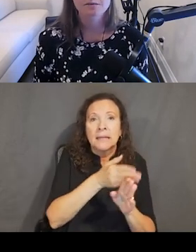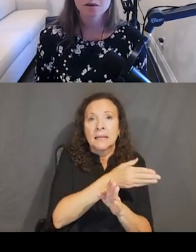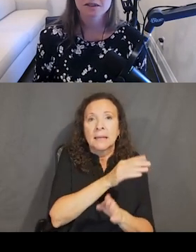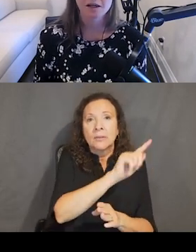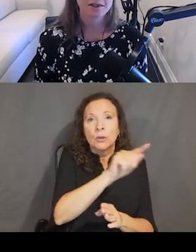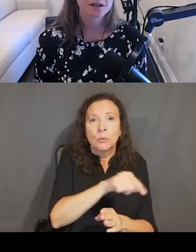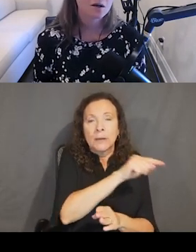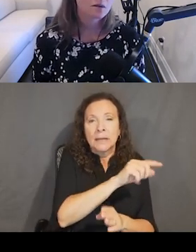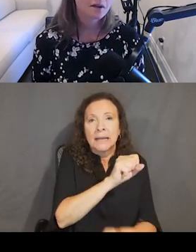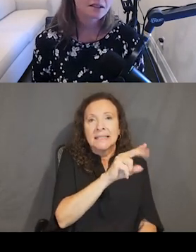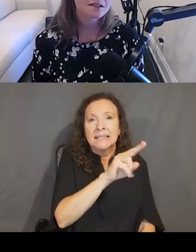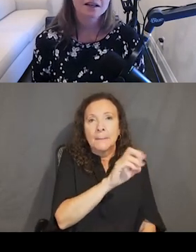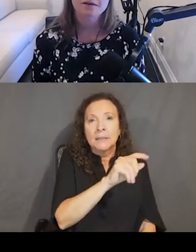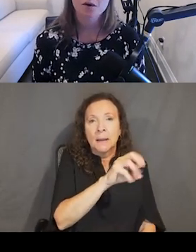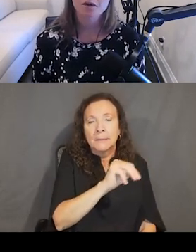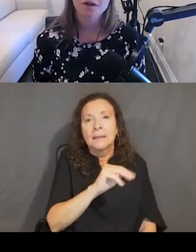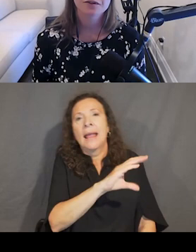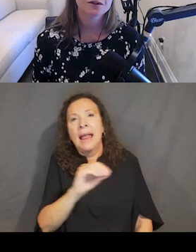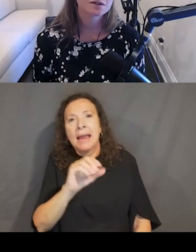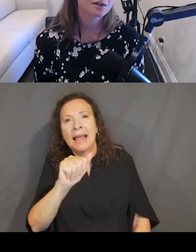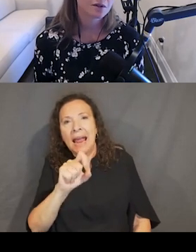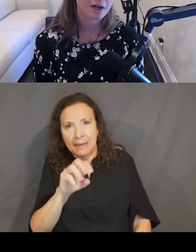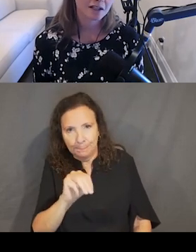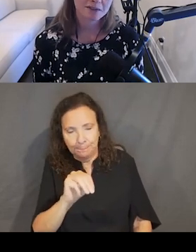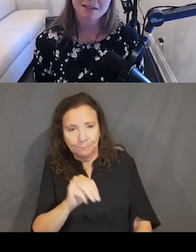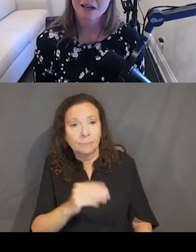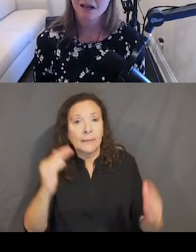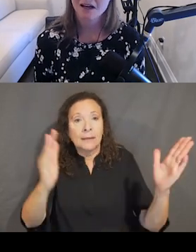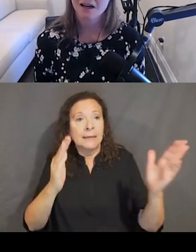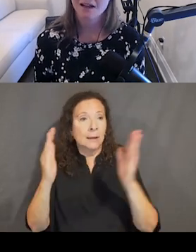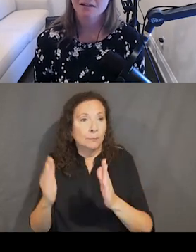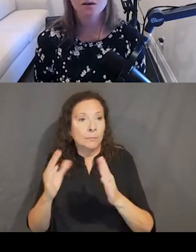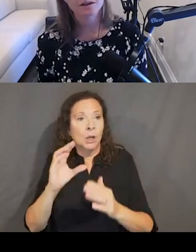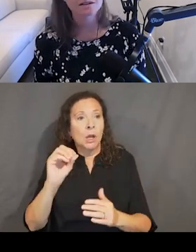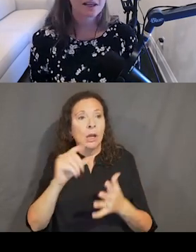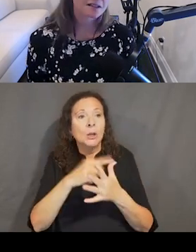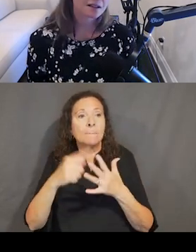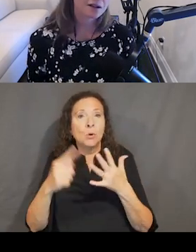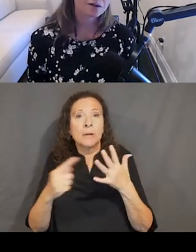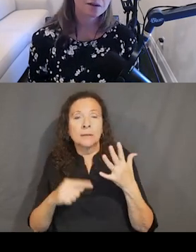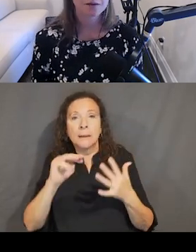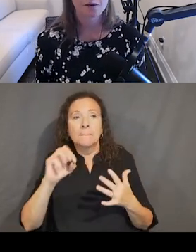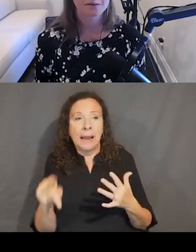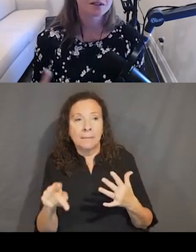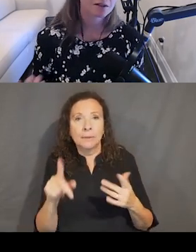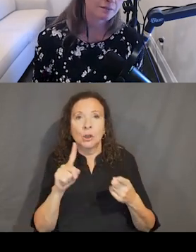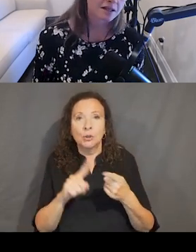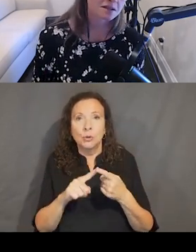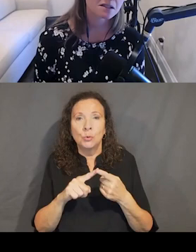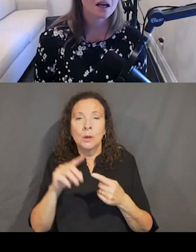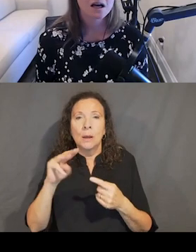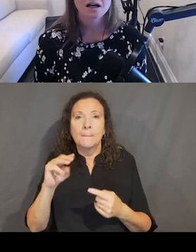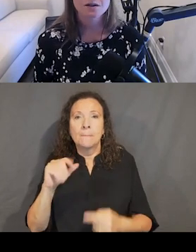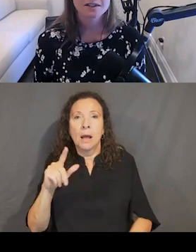And a component library, well, that's a set of your reusable UI elements. And, you know, they can stand alone. You can form them into larger